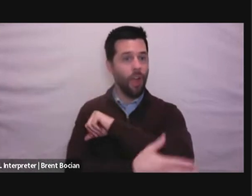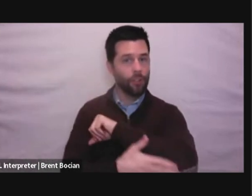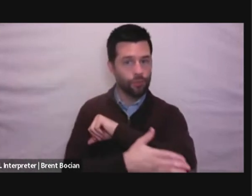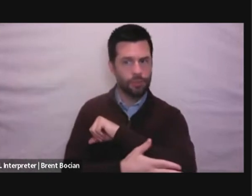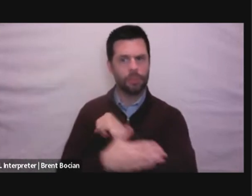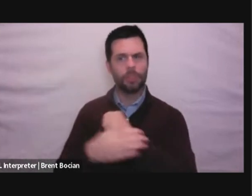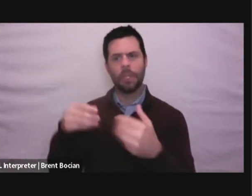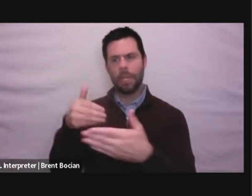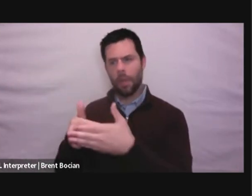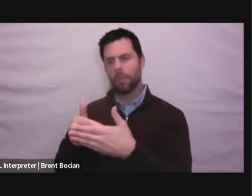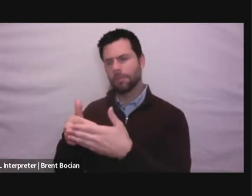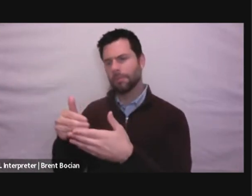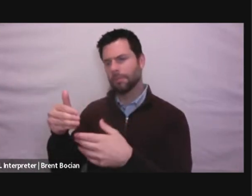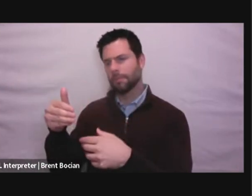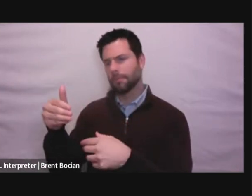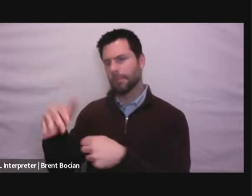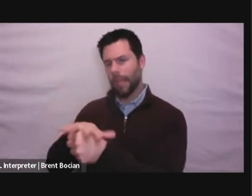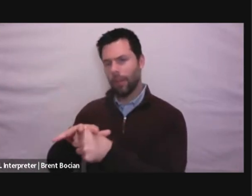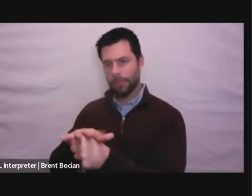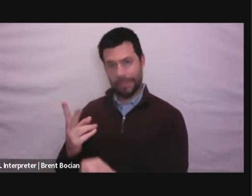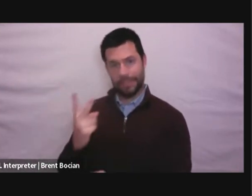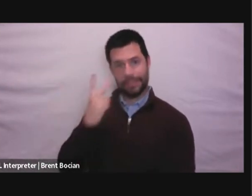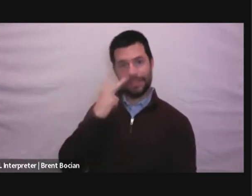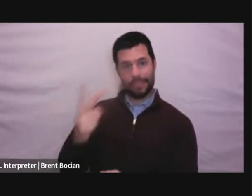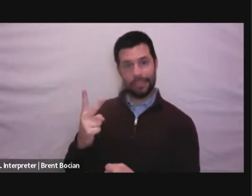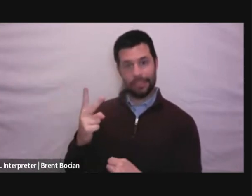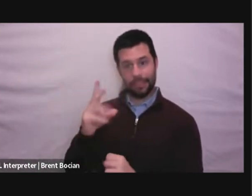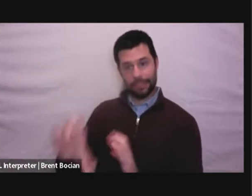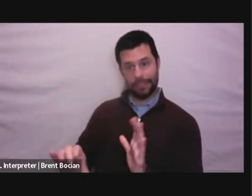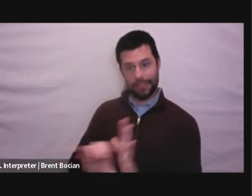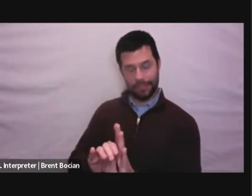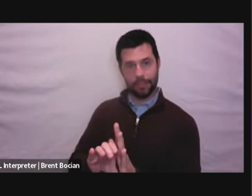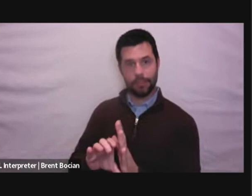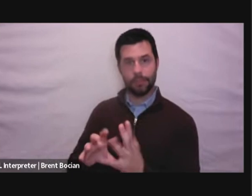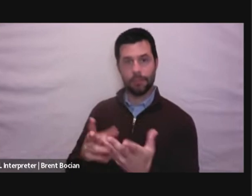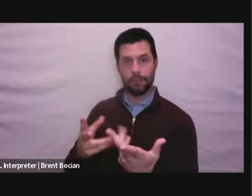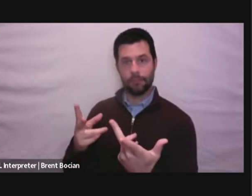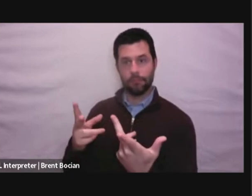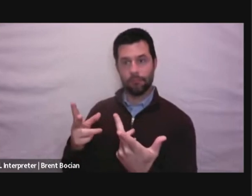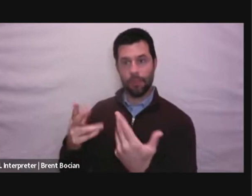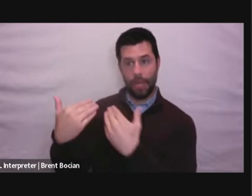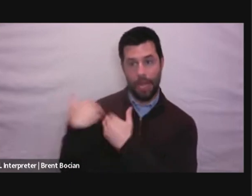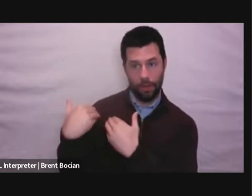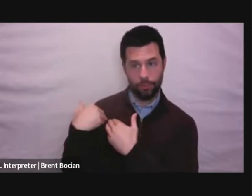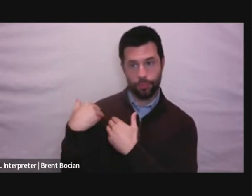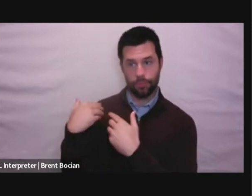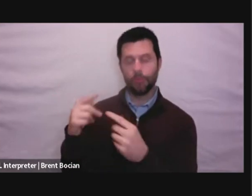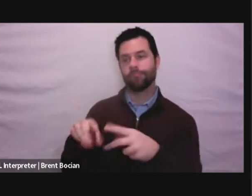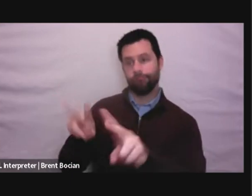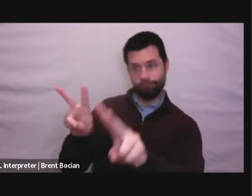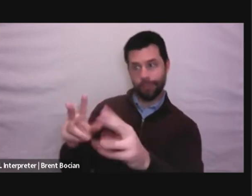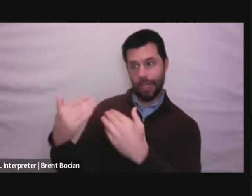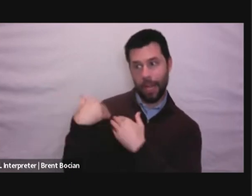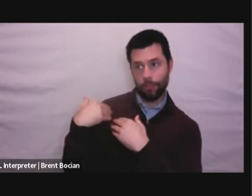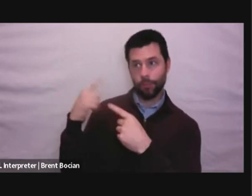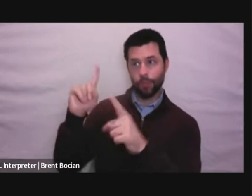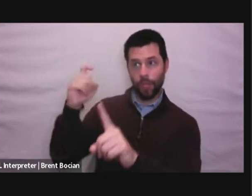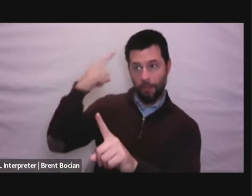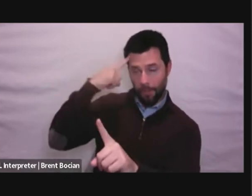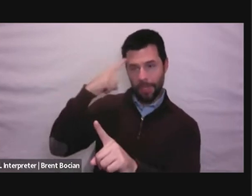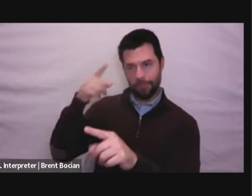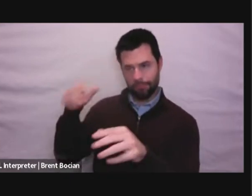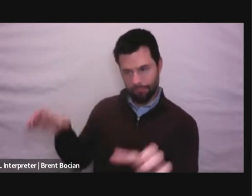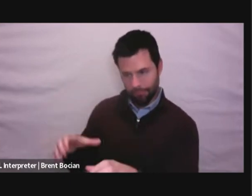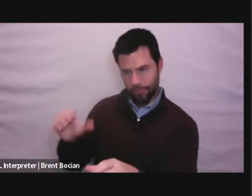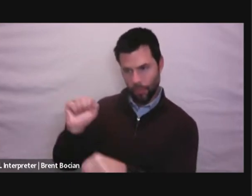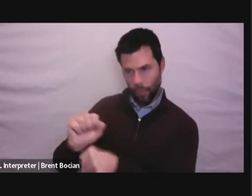societies, see citizens holding their leaders to account, when they see government actually working to solve problems that people